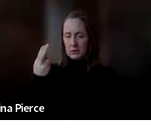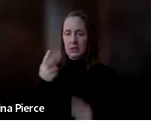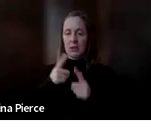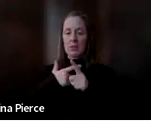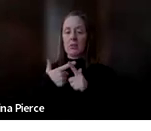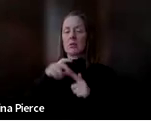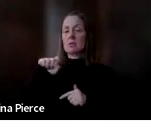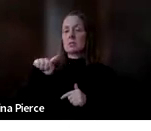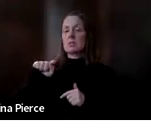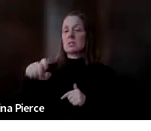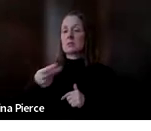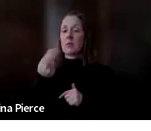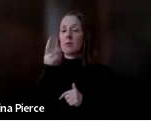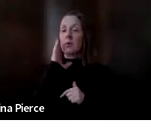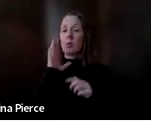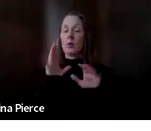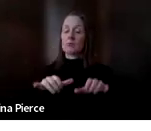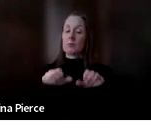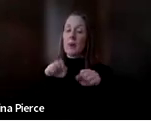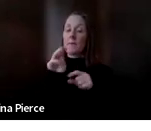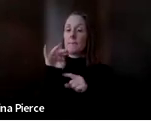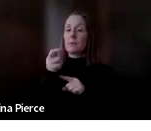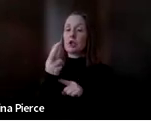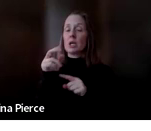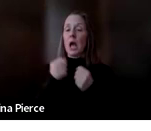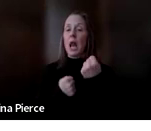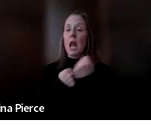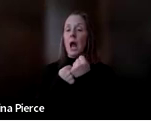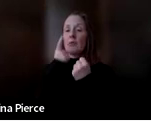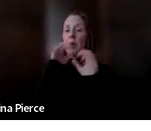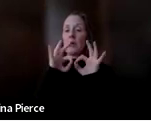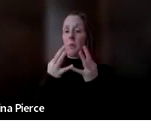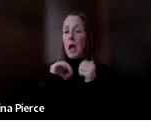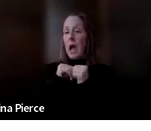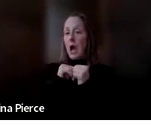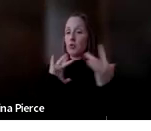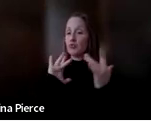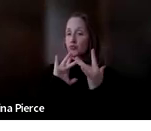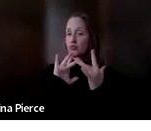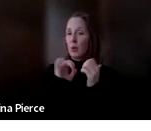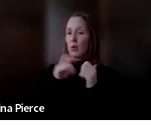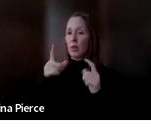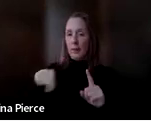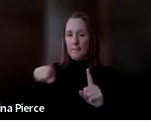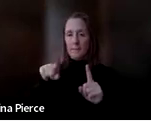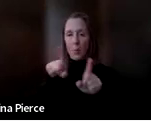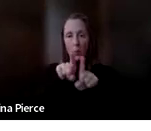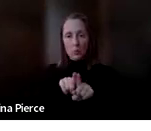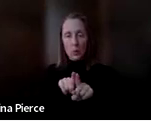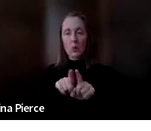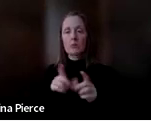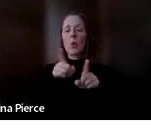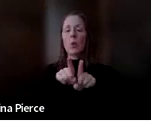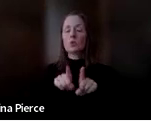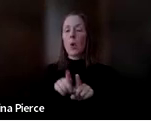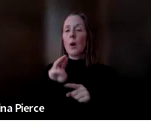some time to go over what Michigan Alliance for Families does and how you can connect with them. We also have a little bit of information to share from Disability